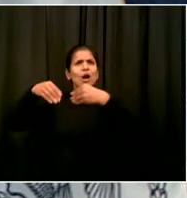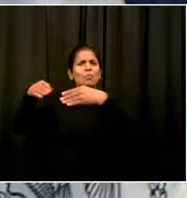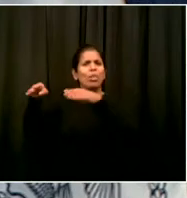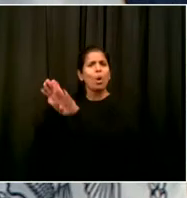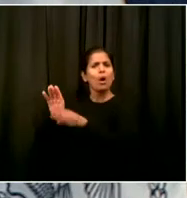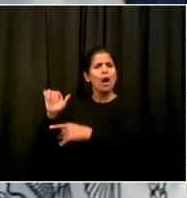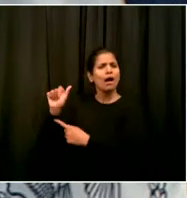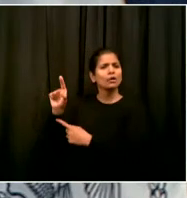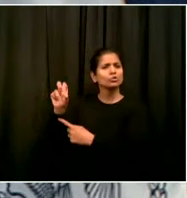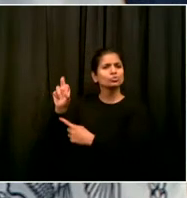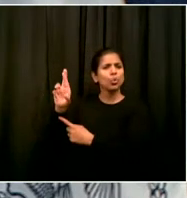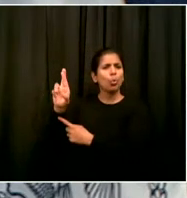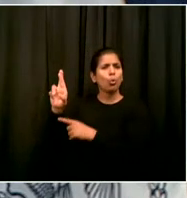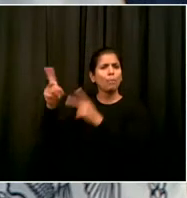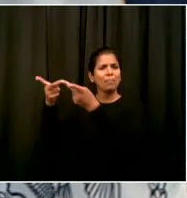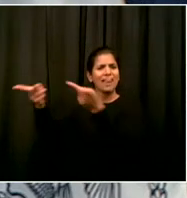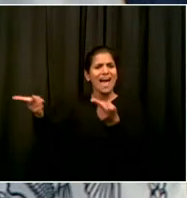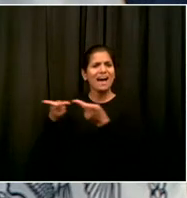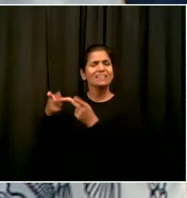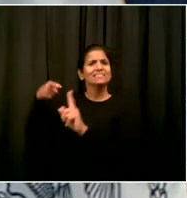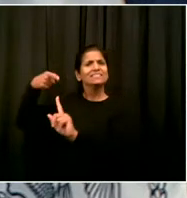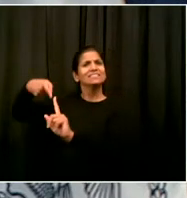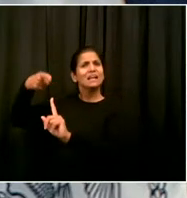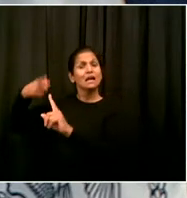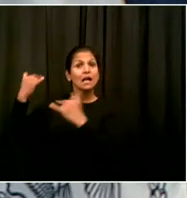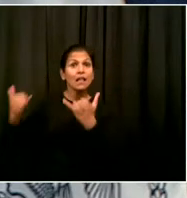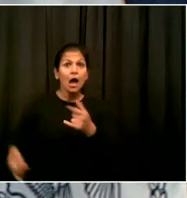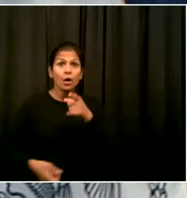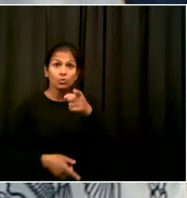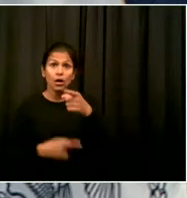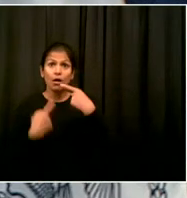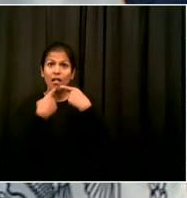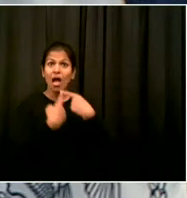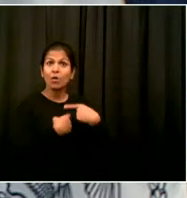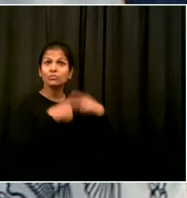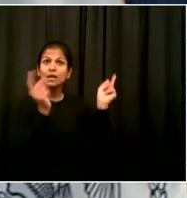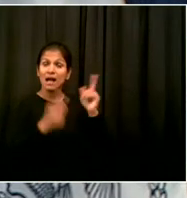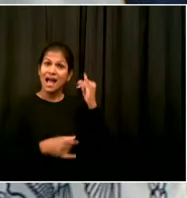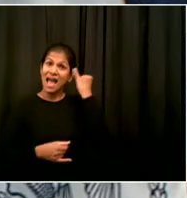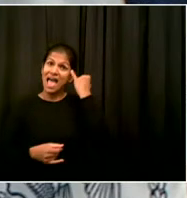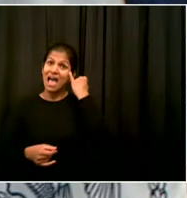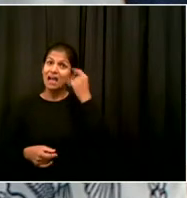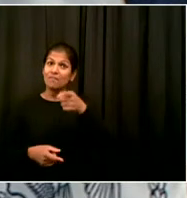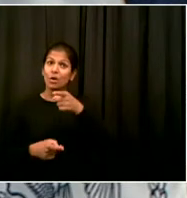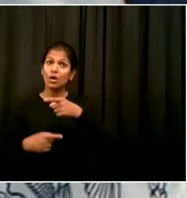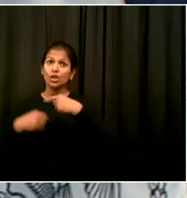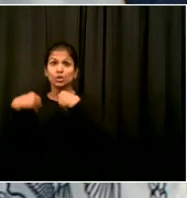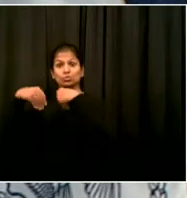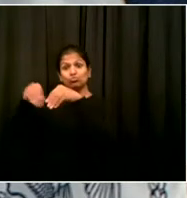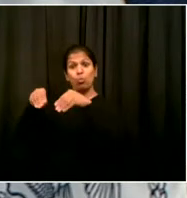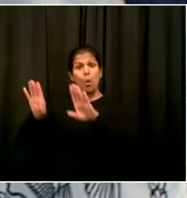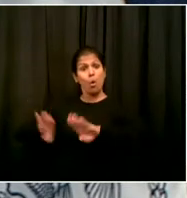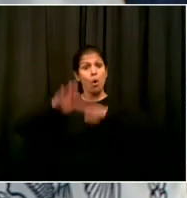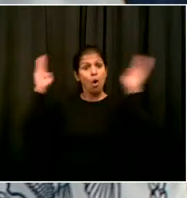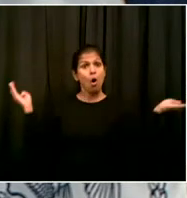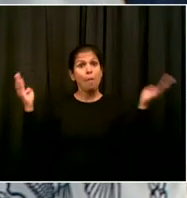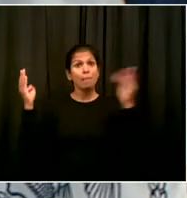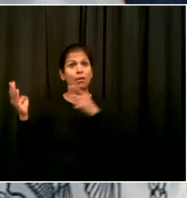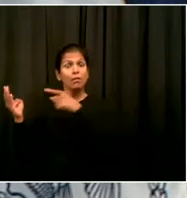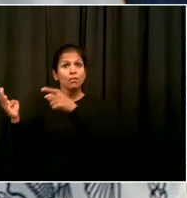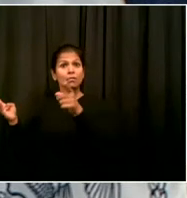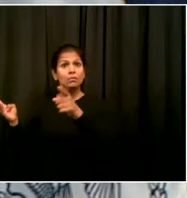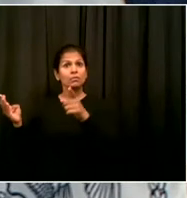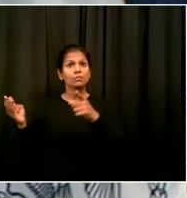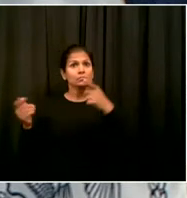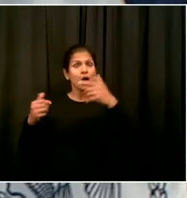are already open can expand. So I guess there doesn't seem to be the same kind of urgency and